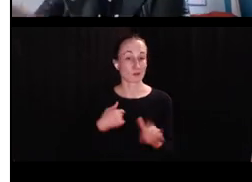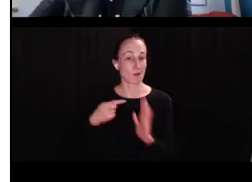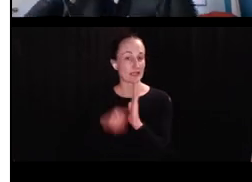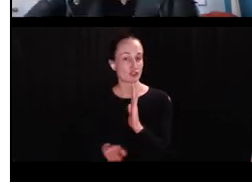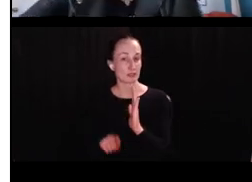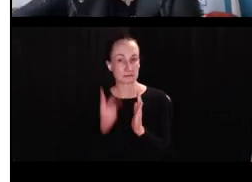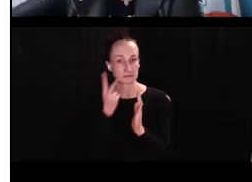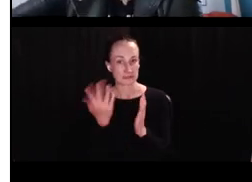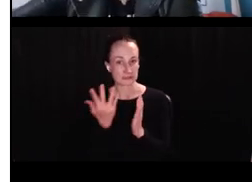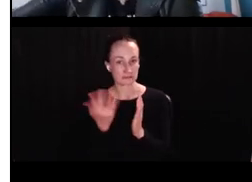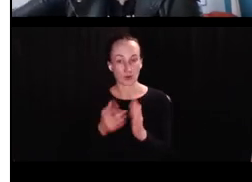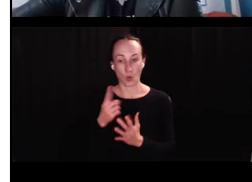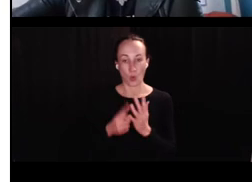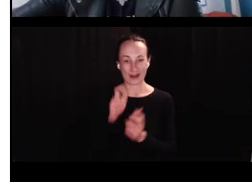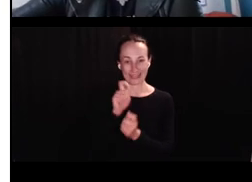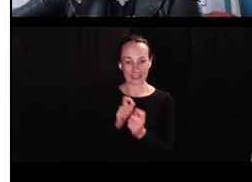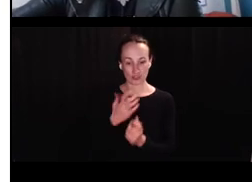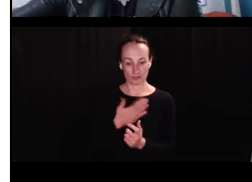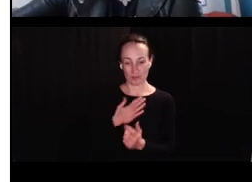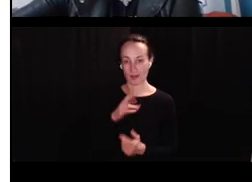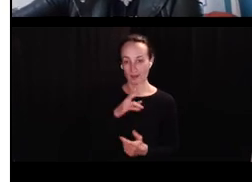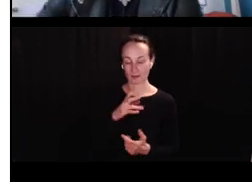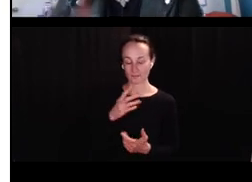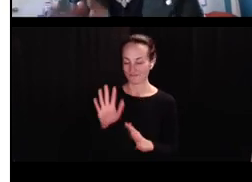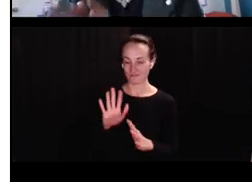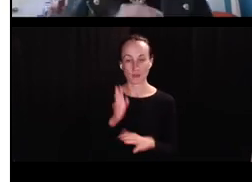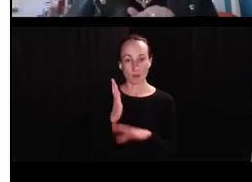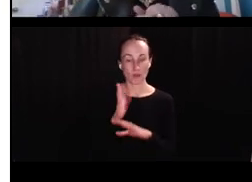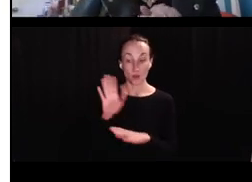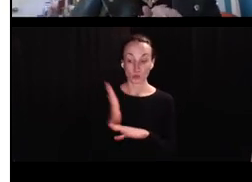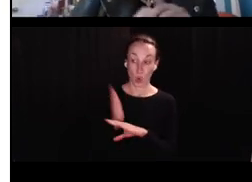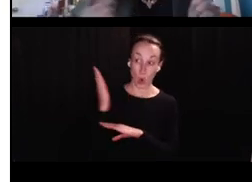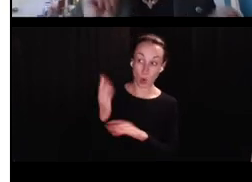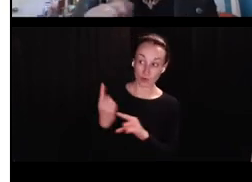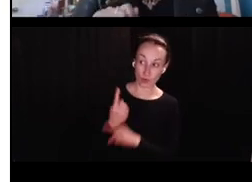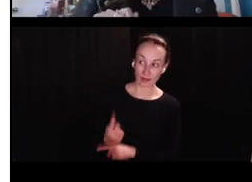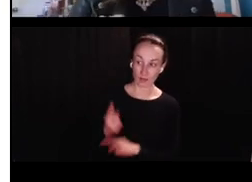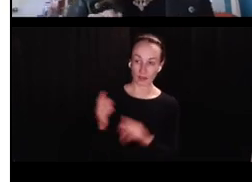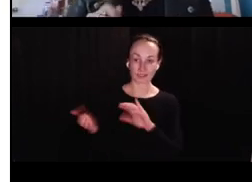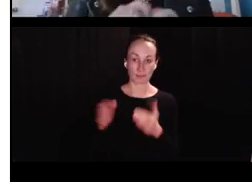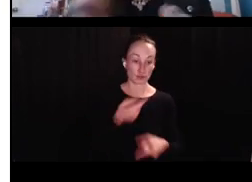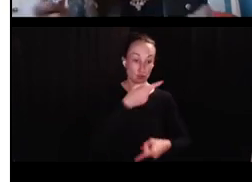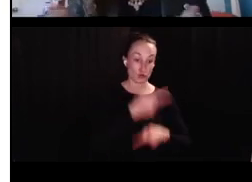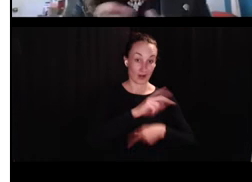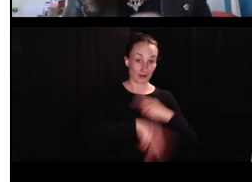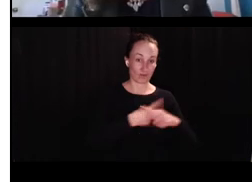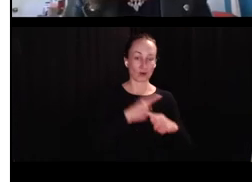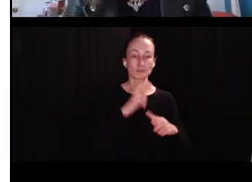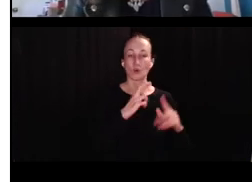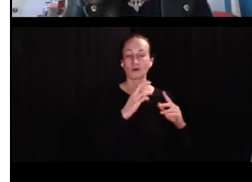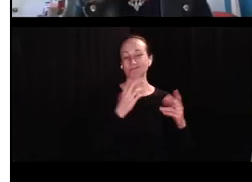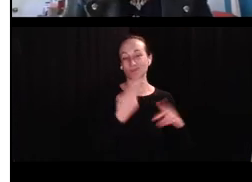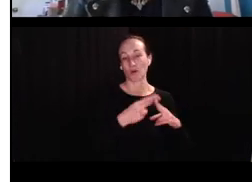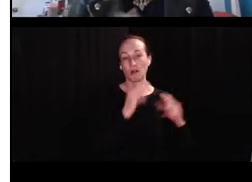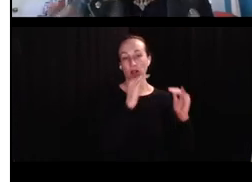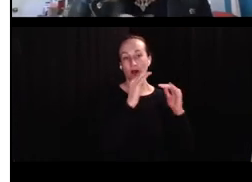so, and also, um, I checked to see what each of my verb, uh, which over-regulized